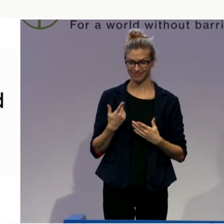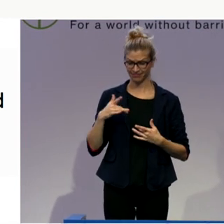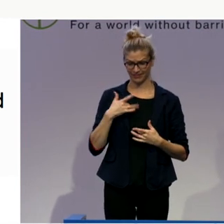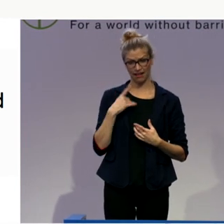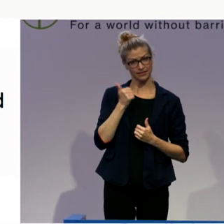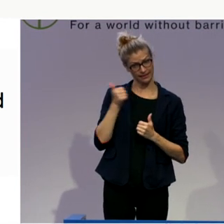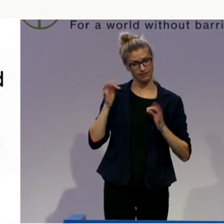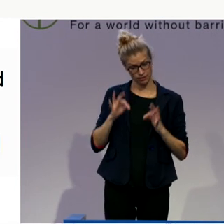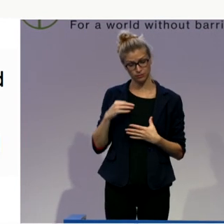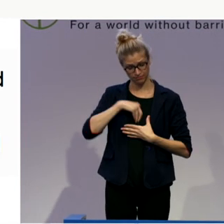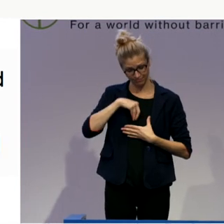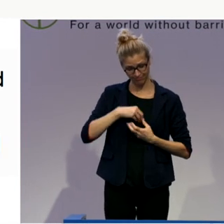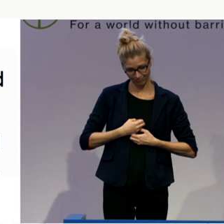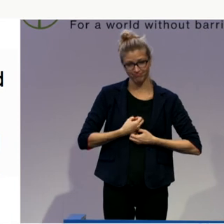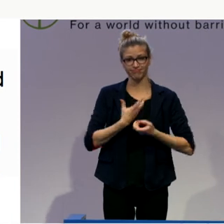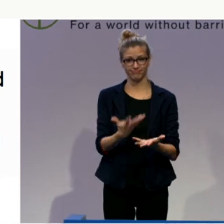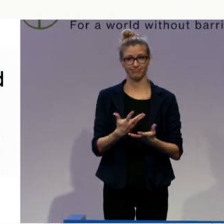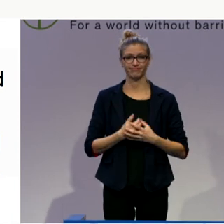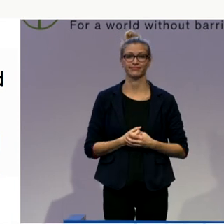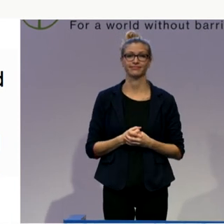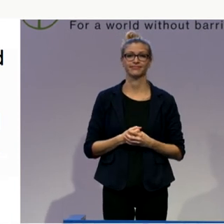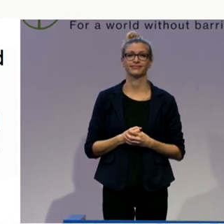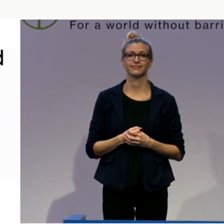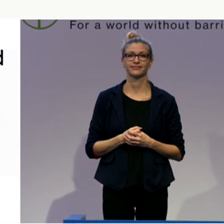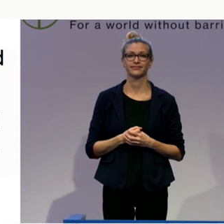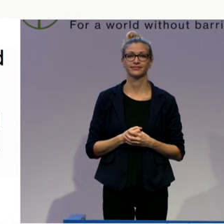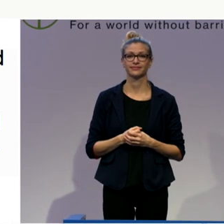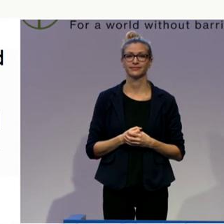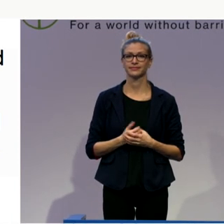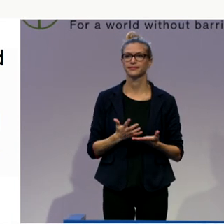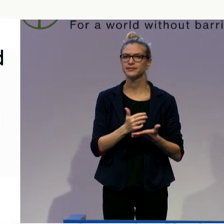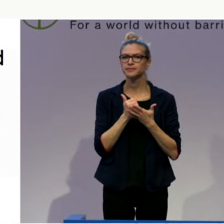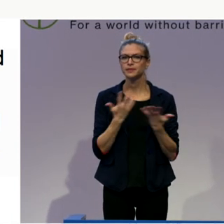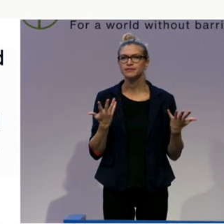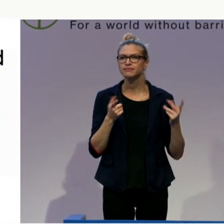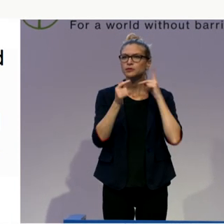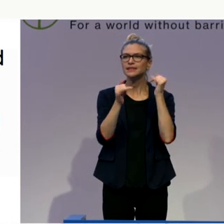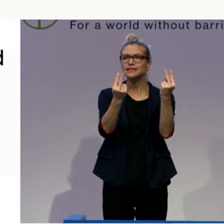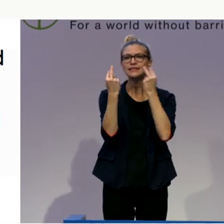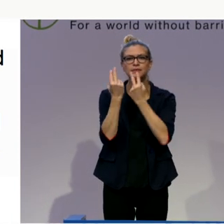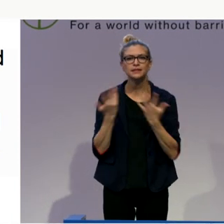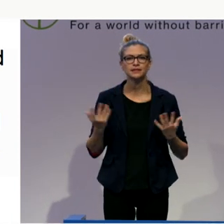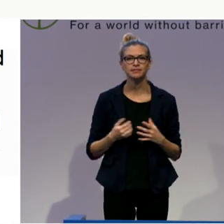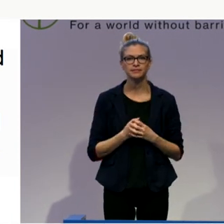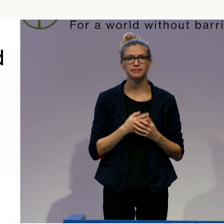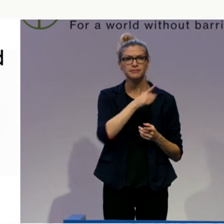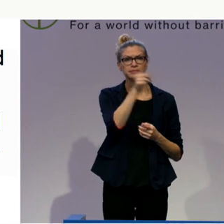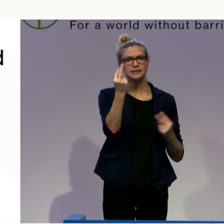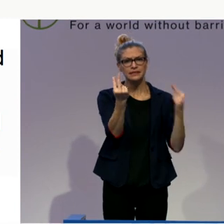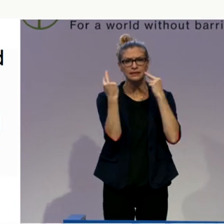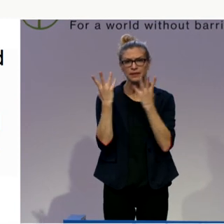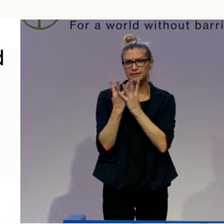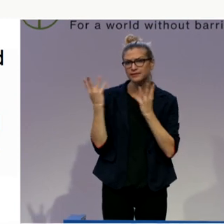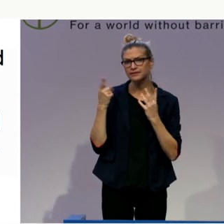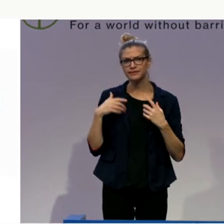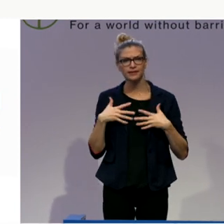as well. So let's help us now. What are your feelings? How do they feel? How do you feel about being